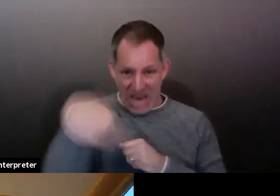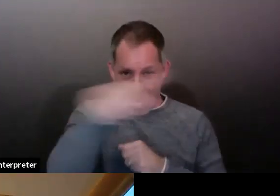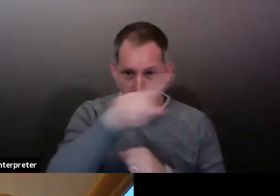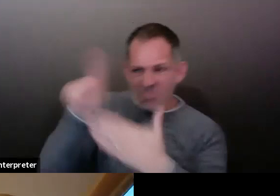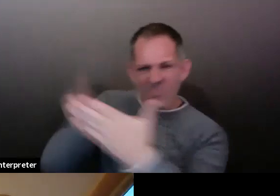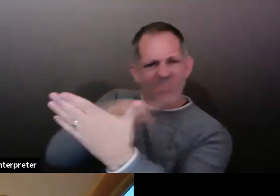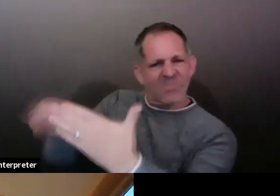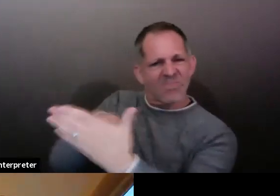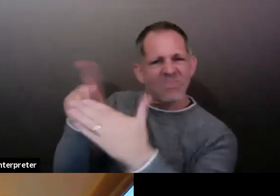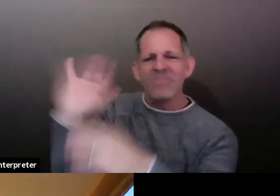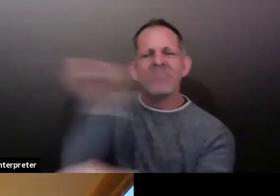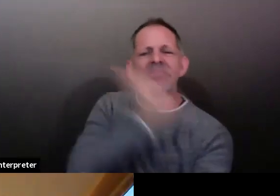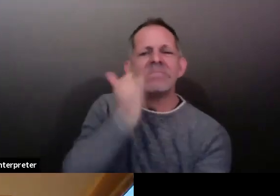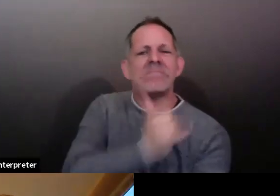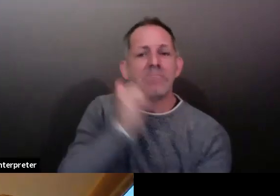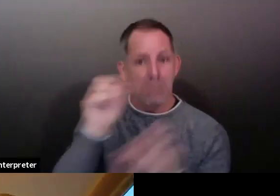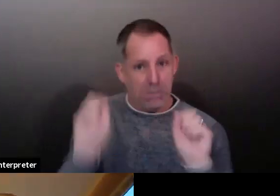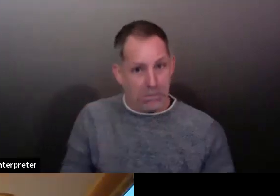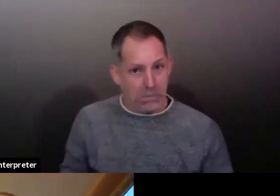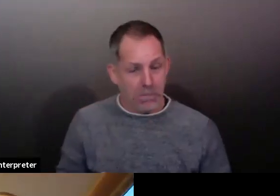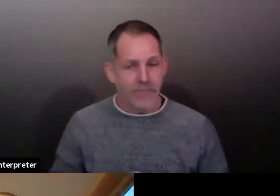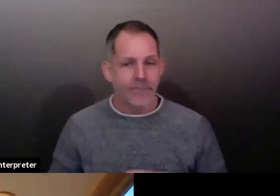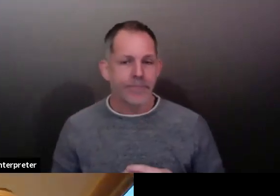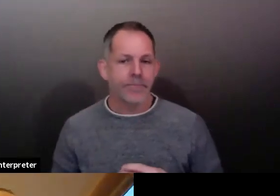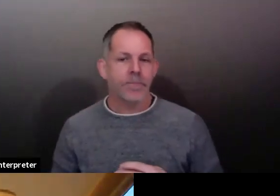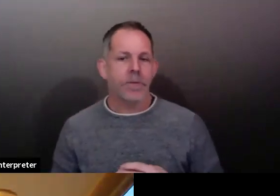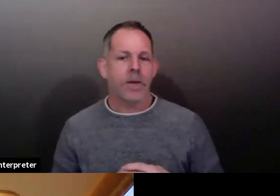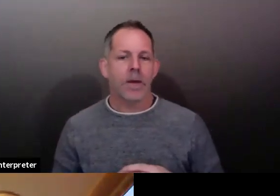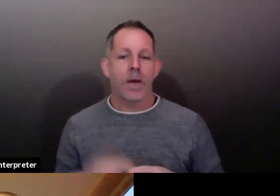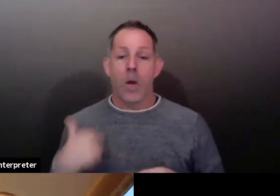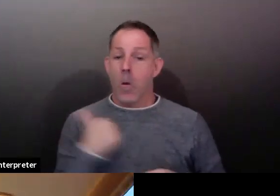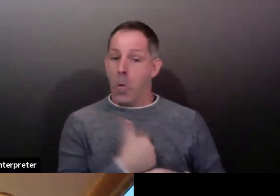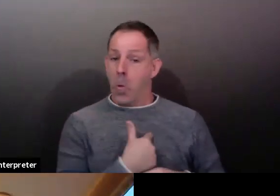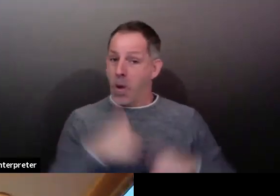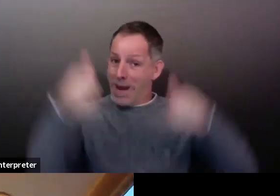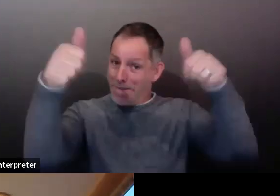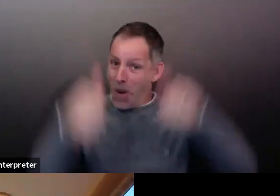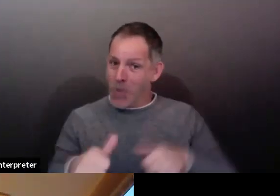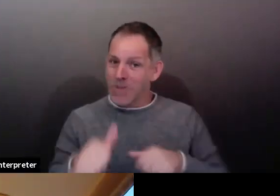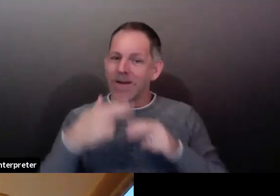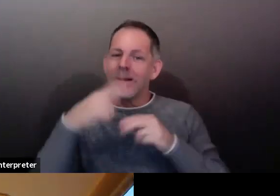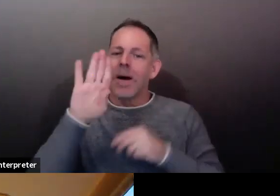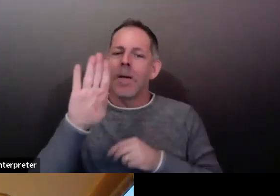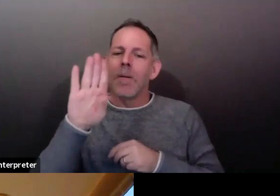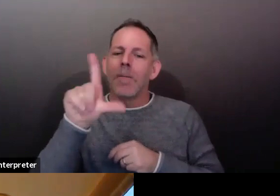put out a blog or at least some moderating and correcting comments.